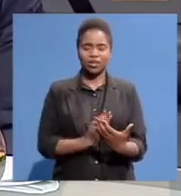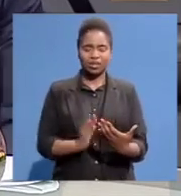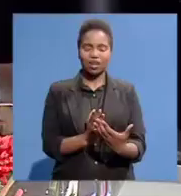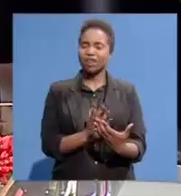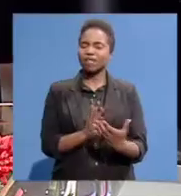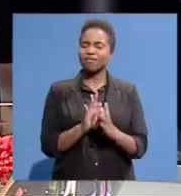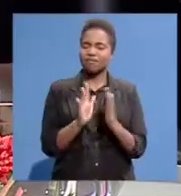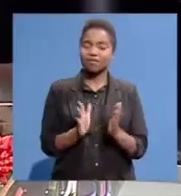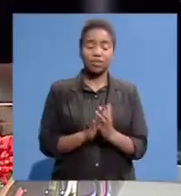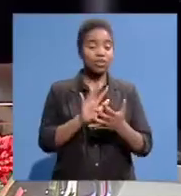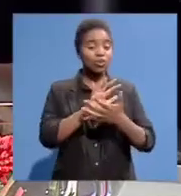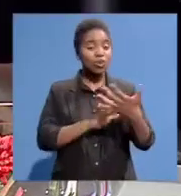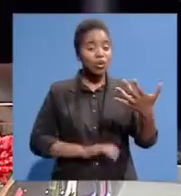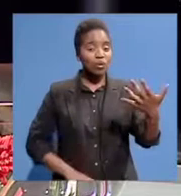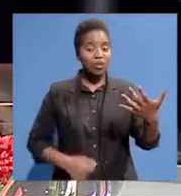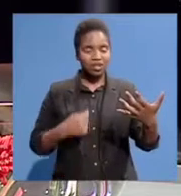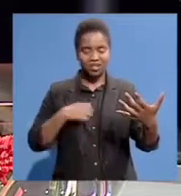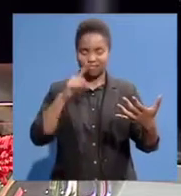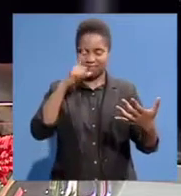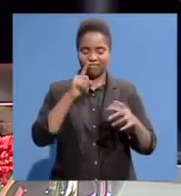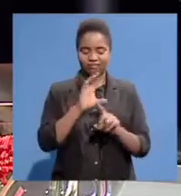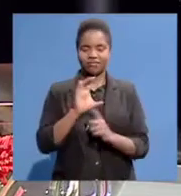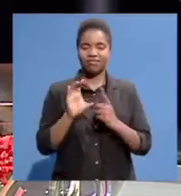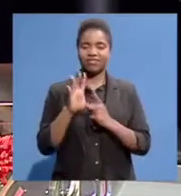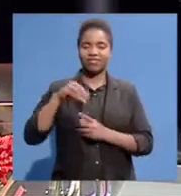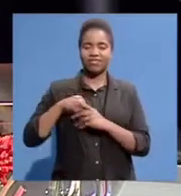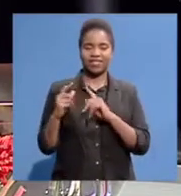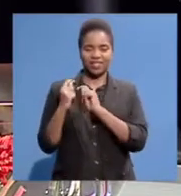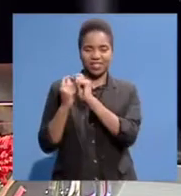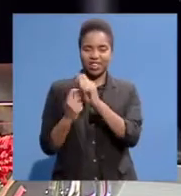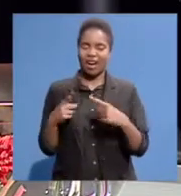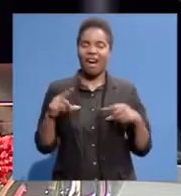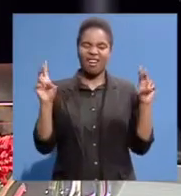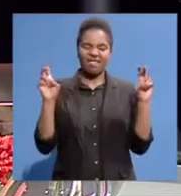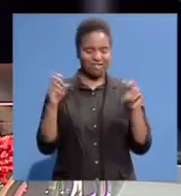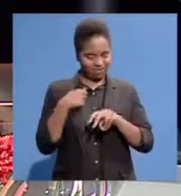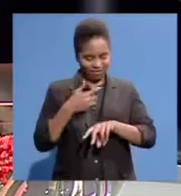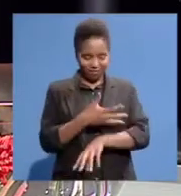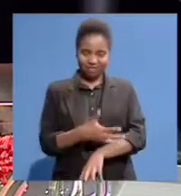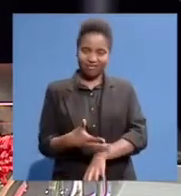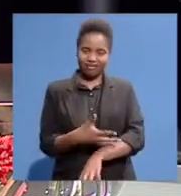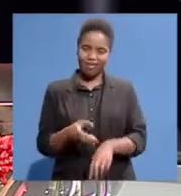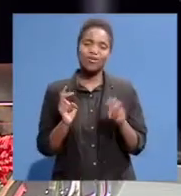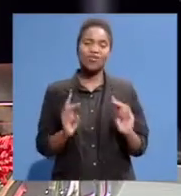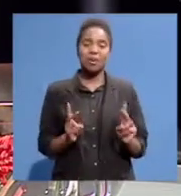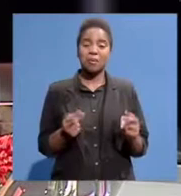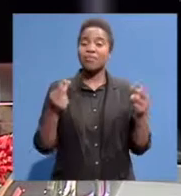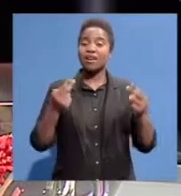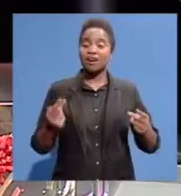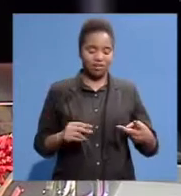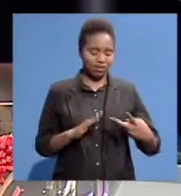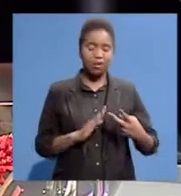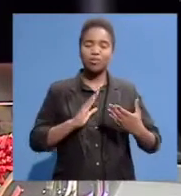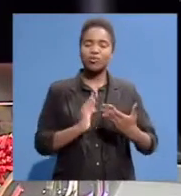times Storytelling is part of our tradition and our culture And it runs through our veins And the arts in general and music in particular Was a